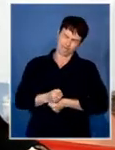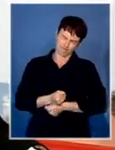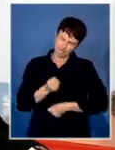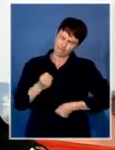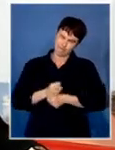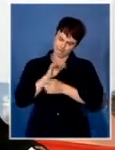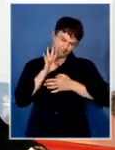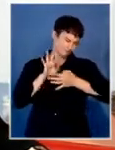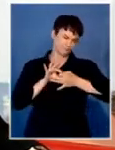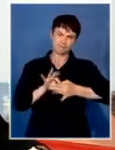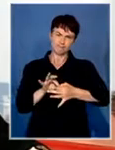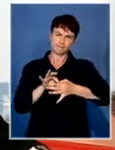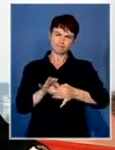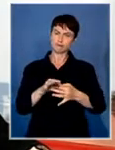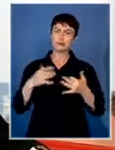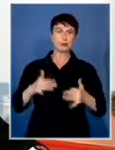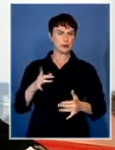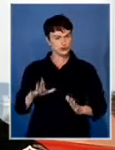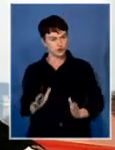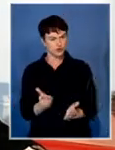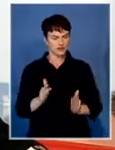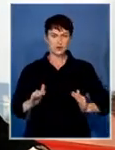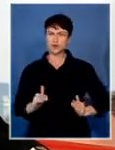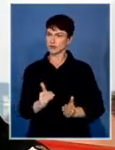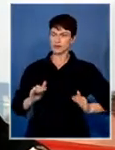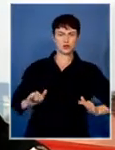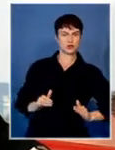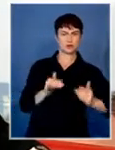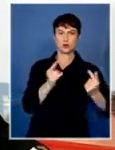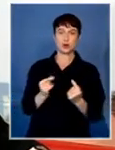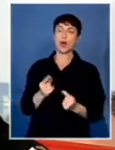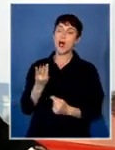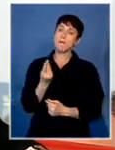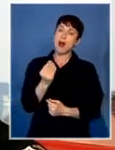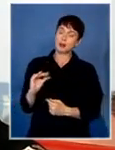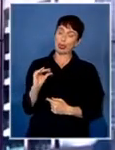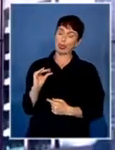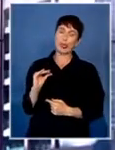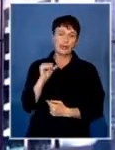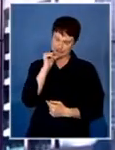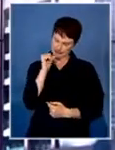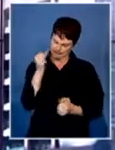challenges of saving people, utilising the little resources before us.